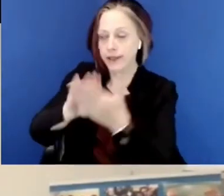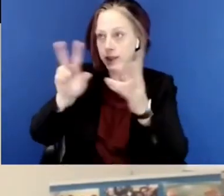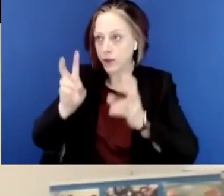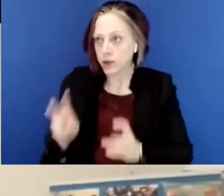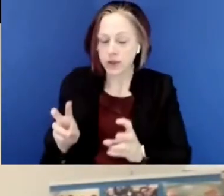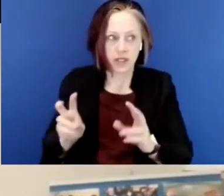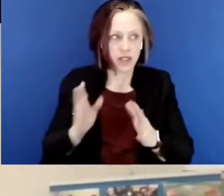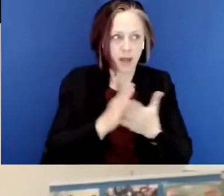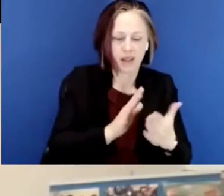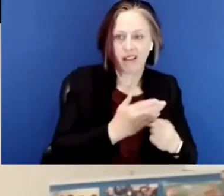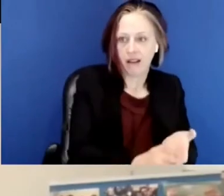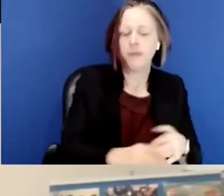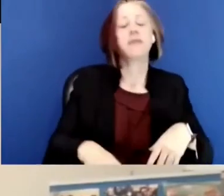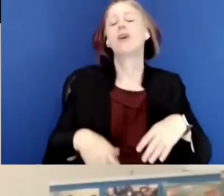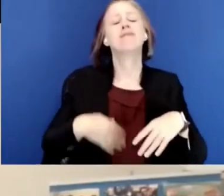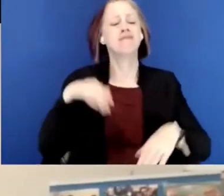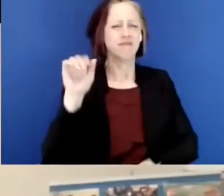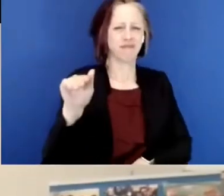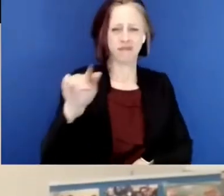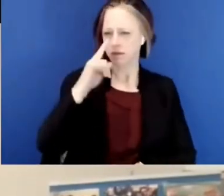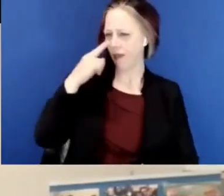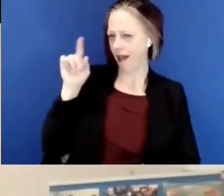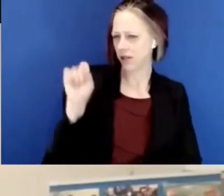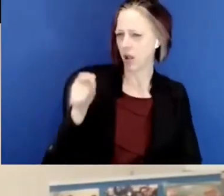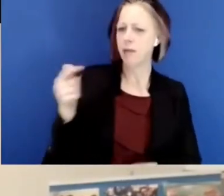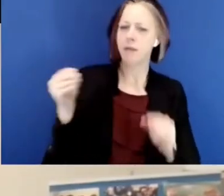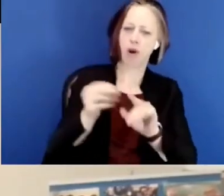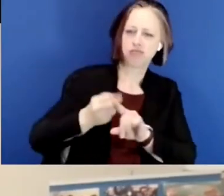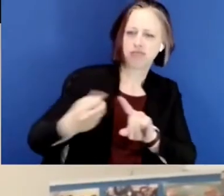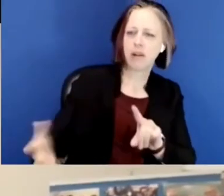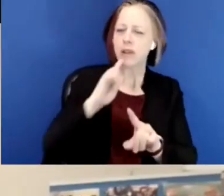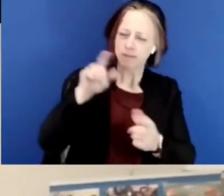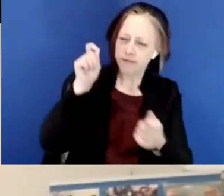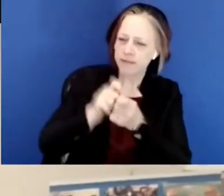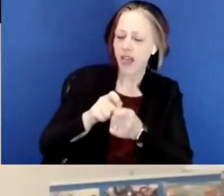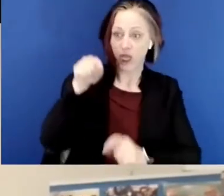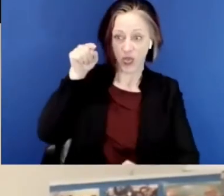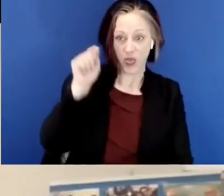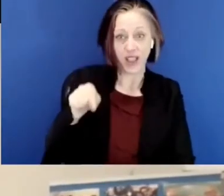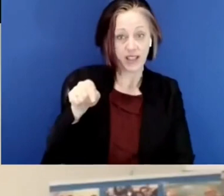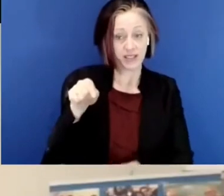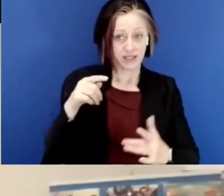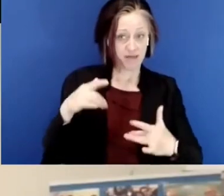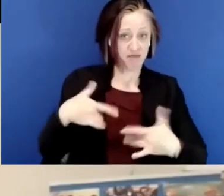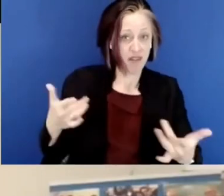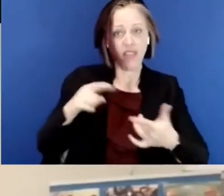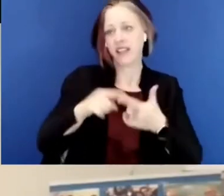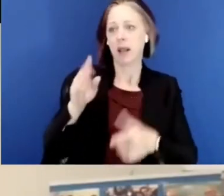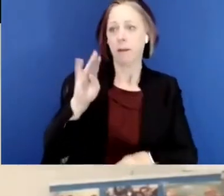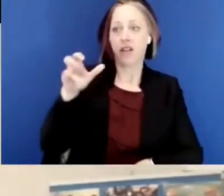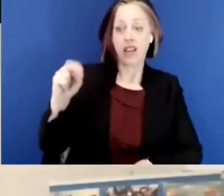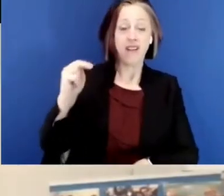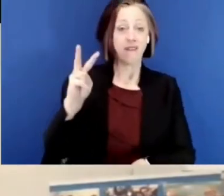address some of these issues. And so I wanted to ask you just a little bit more here, very specifically, this